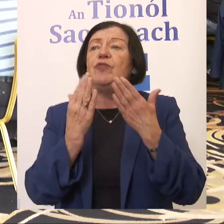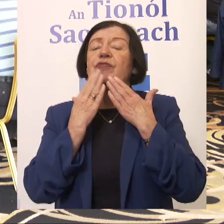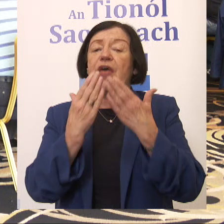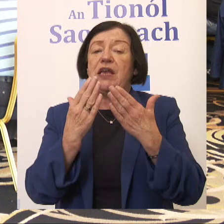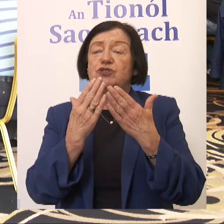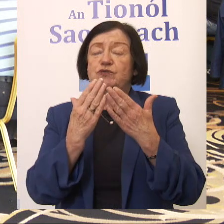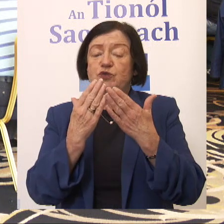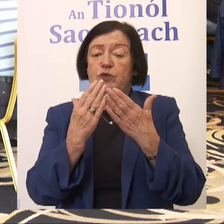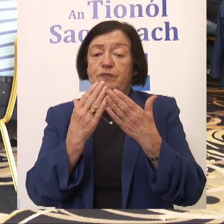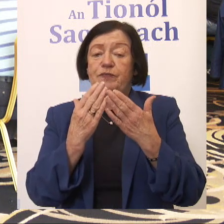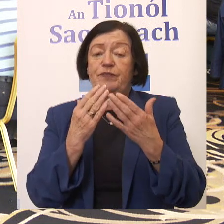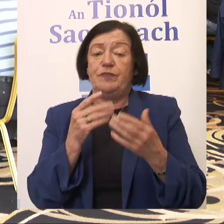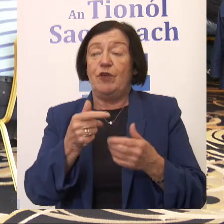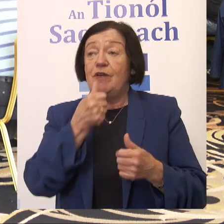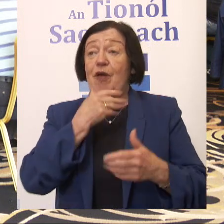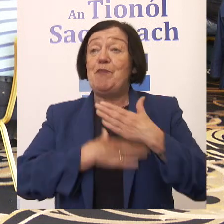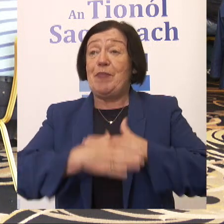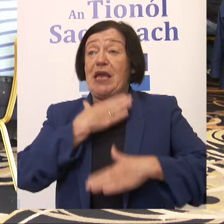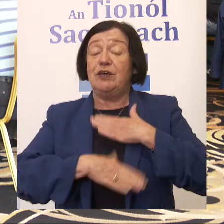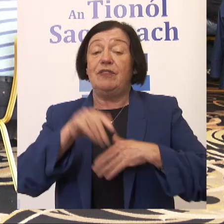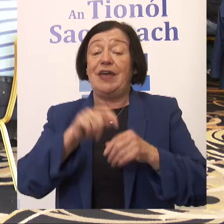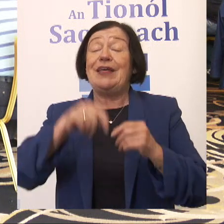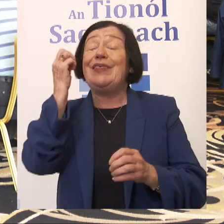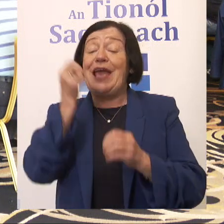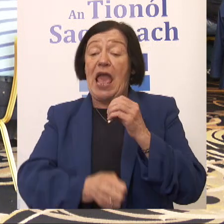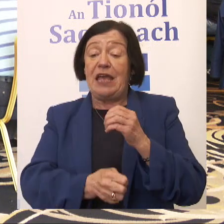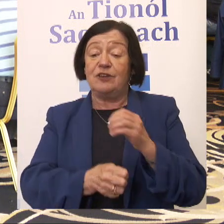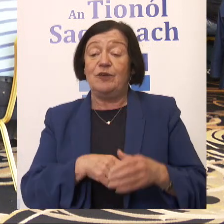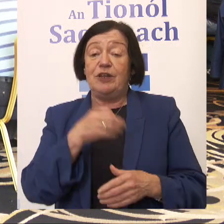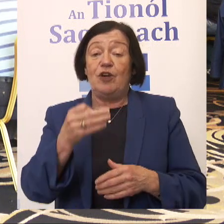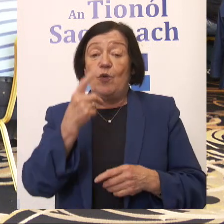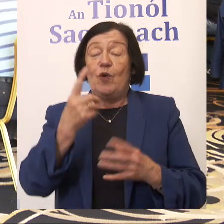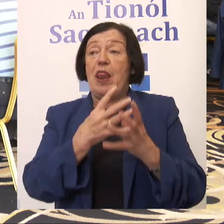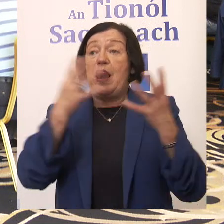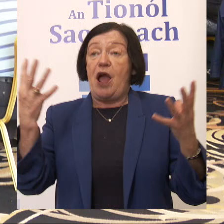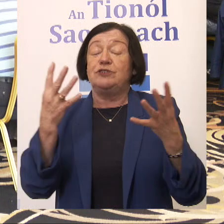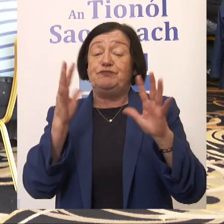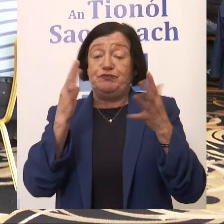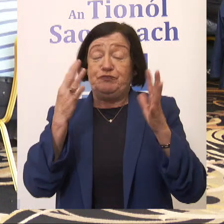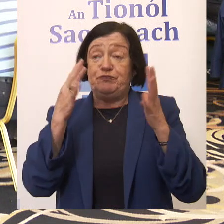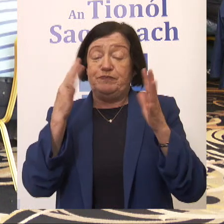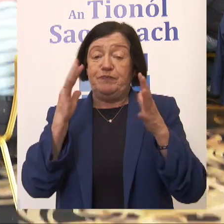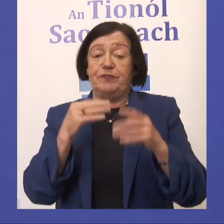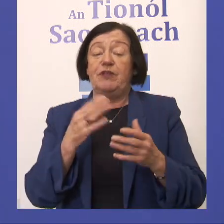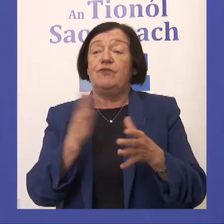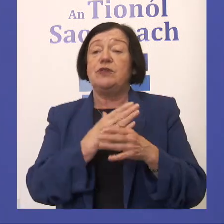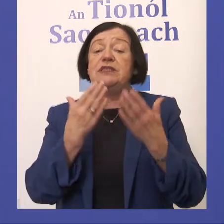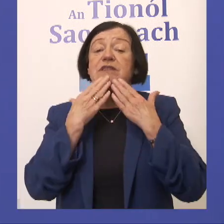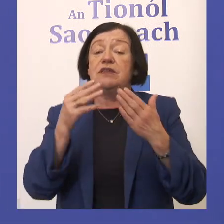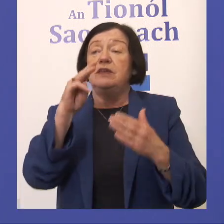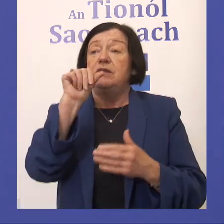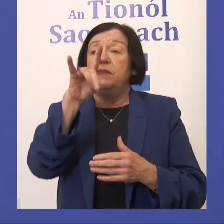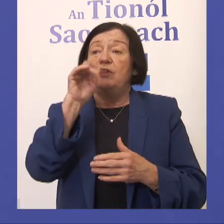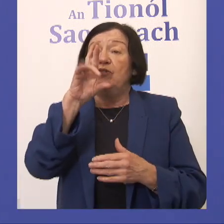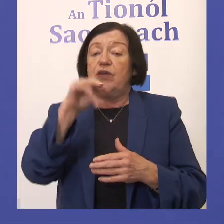you could have some patience with me and then maybe at the very end we'll give one large boule of us. So first of all, I want to thank Matthew